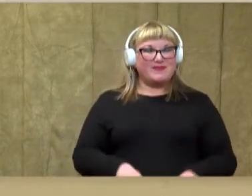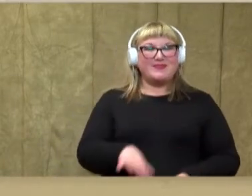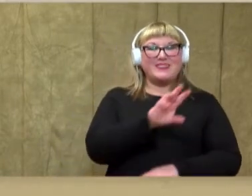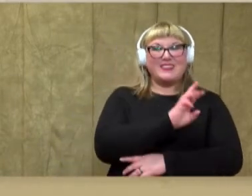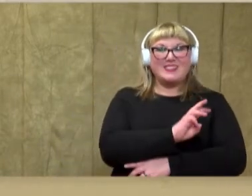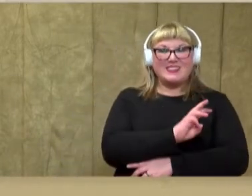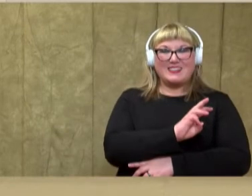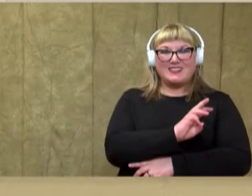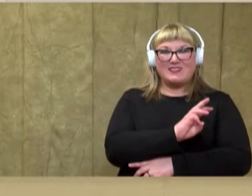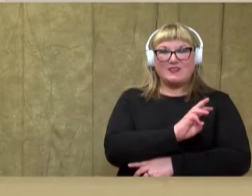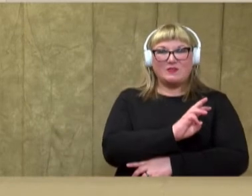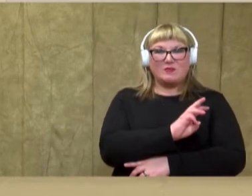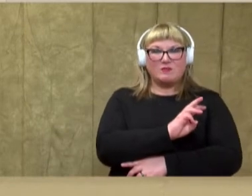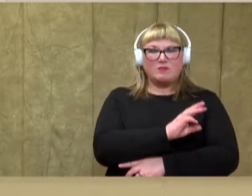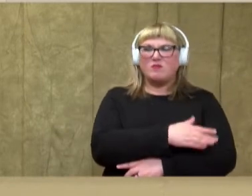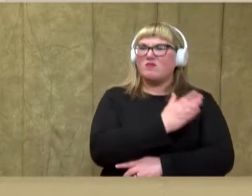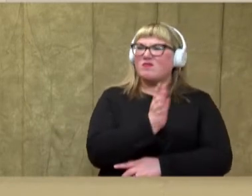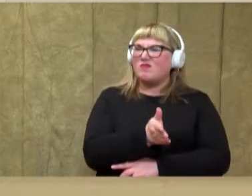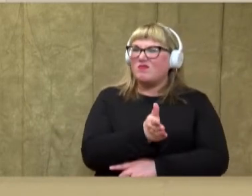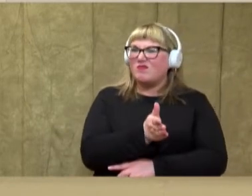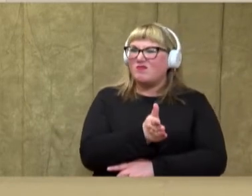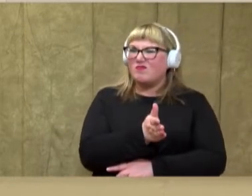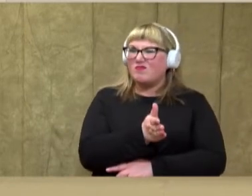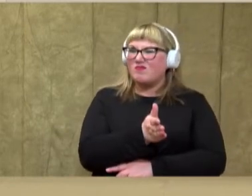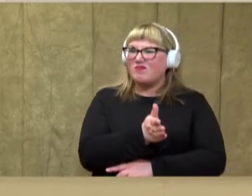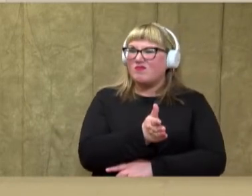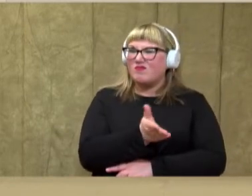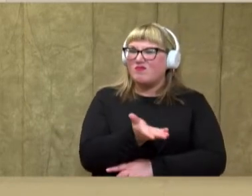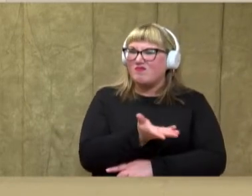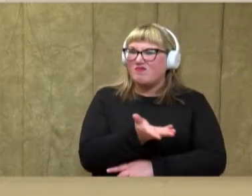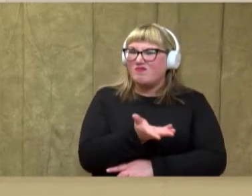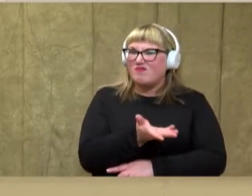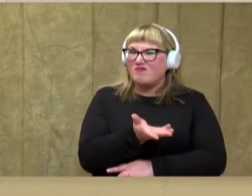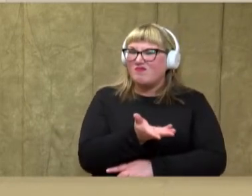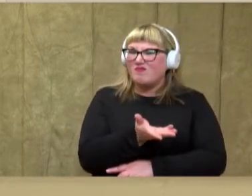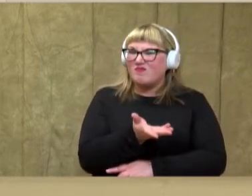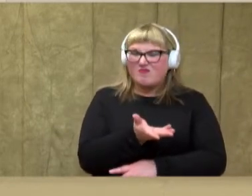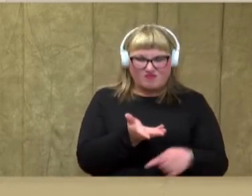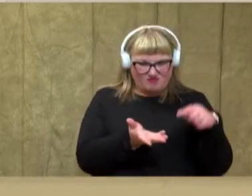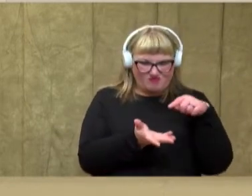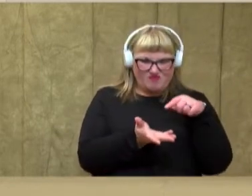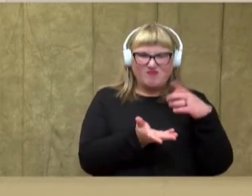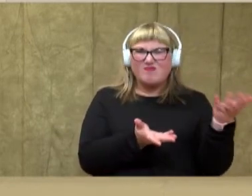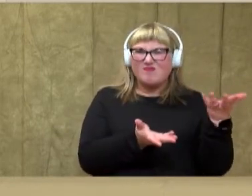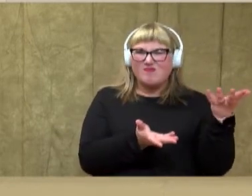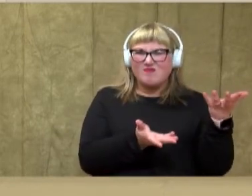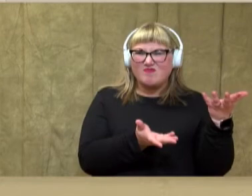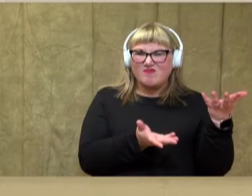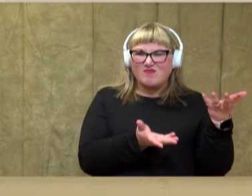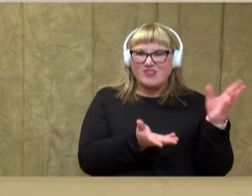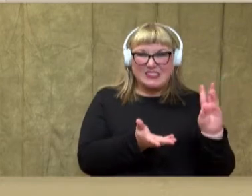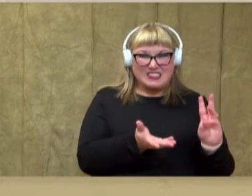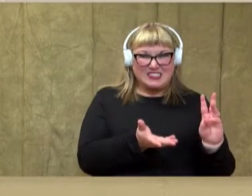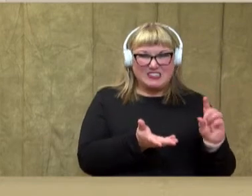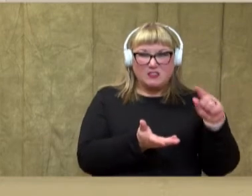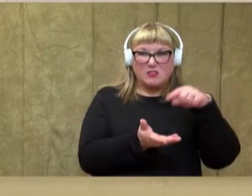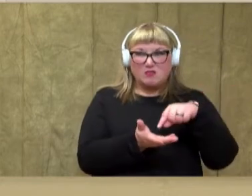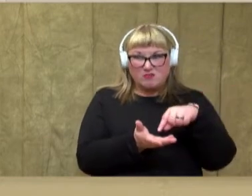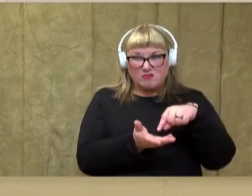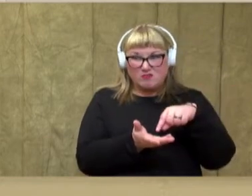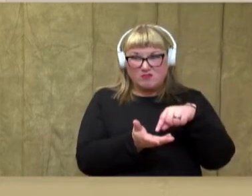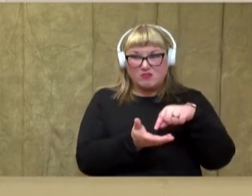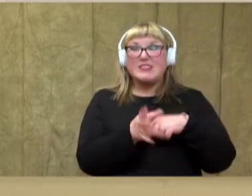with 6. What number comes after 6? What number is 1 more than 6?